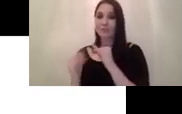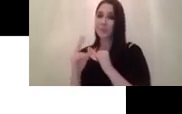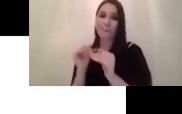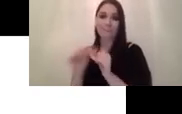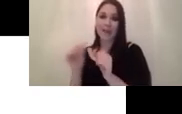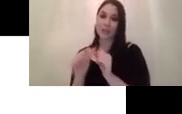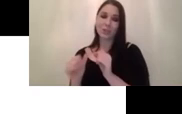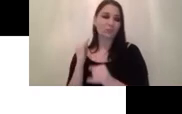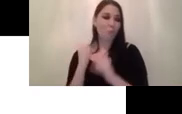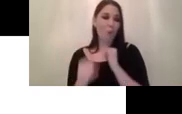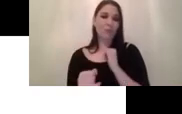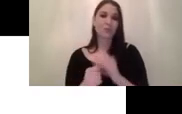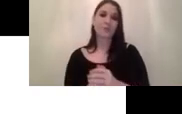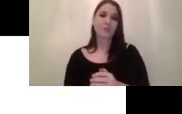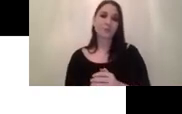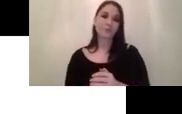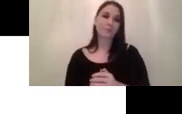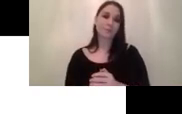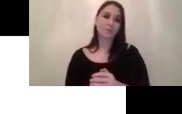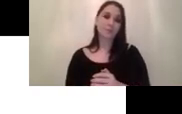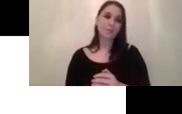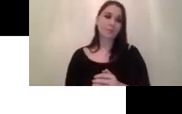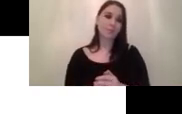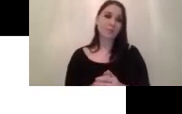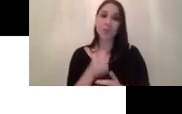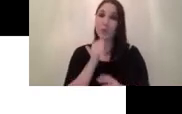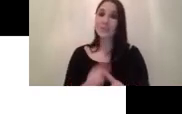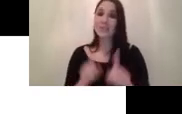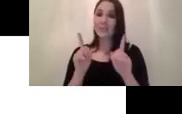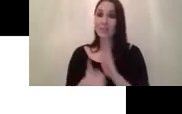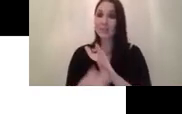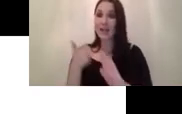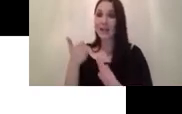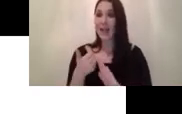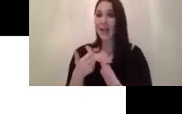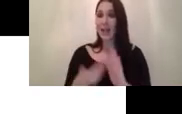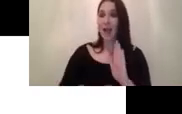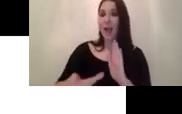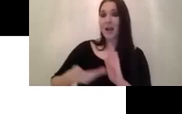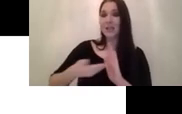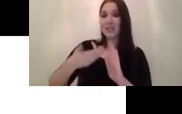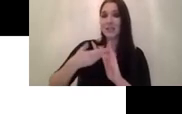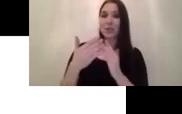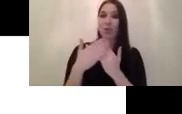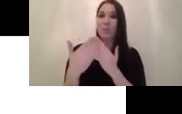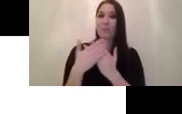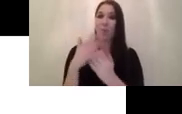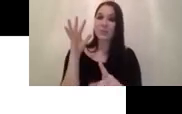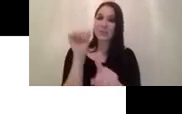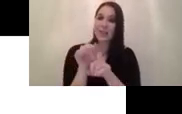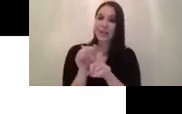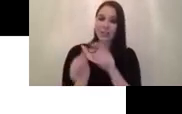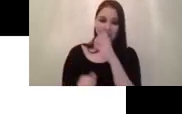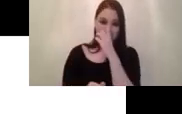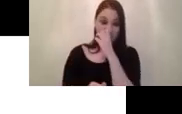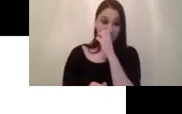but the cascade rcn is using a different technique it's adding more detection head is heavier as well